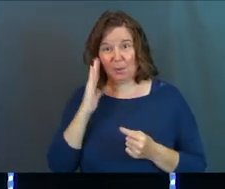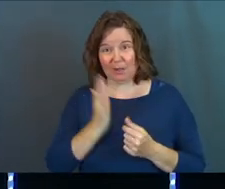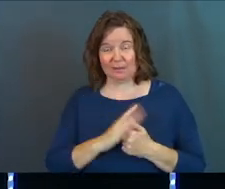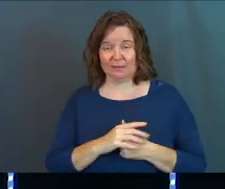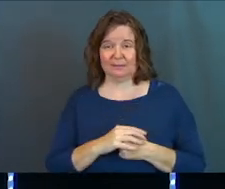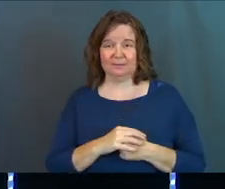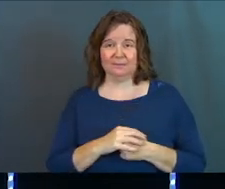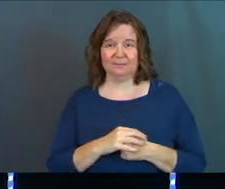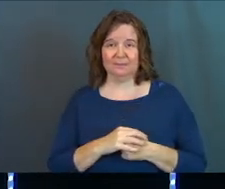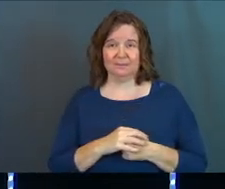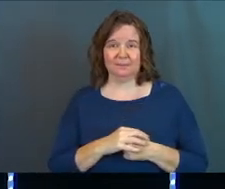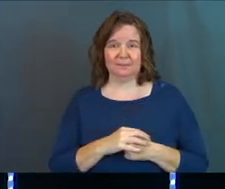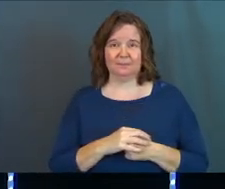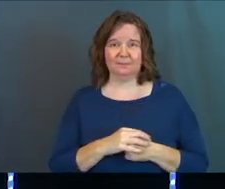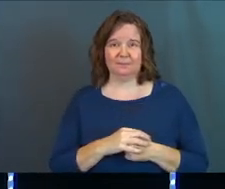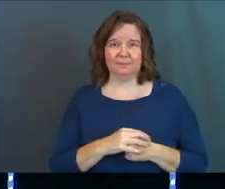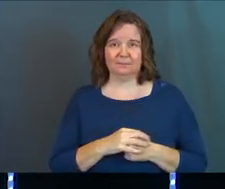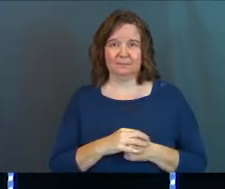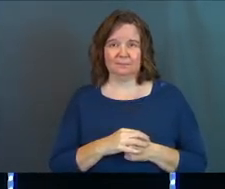he is.